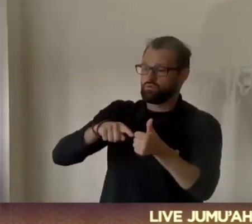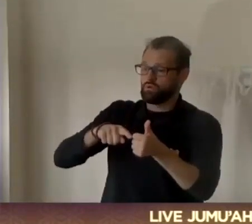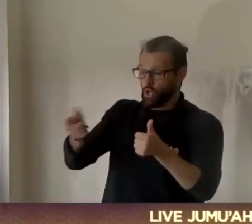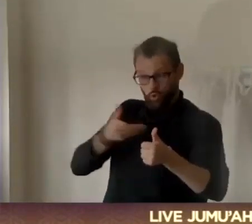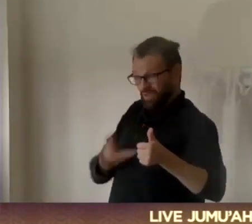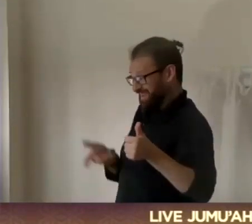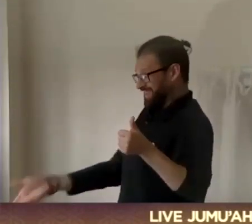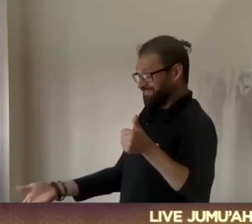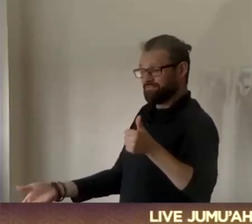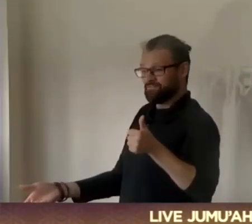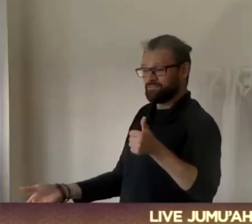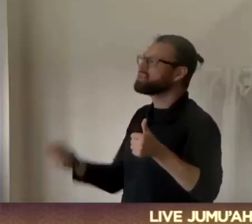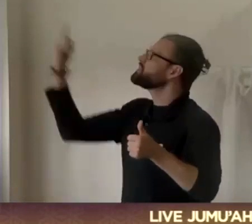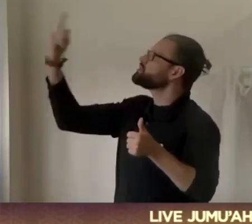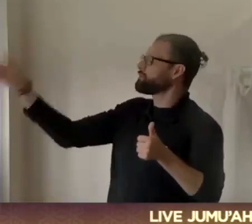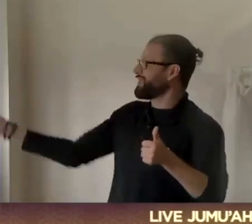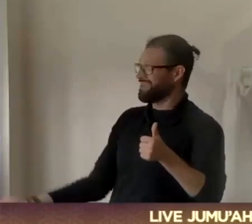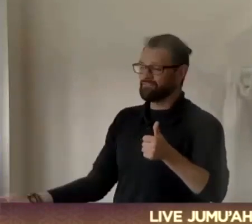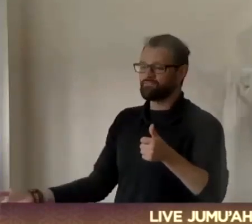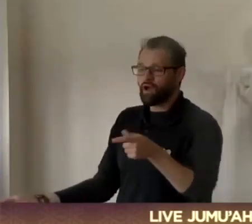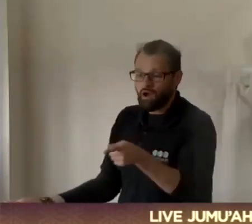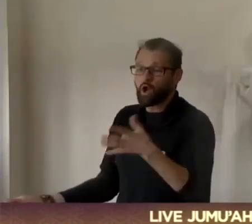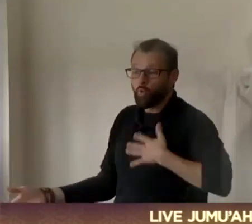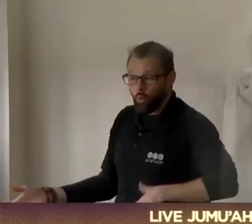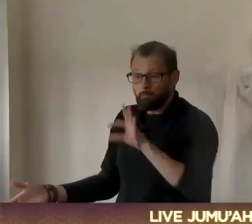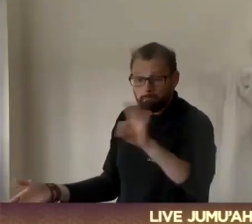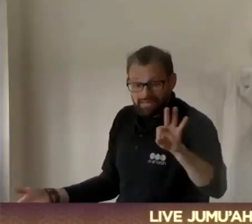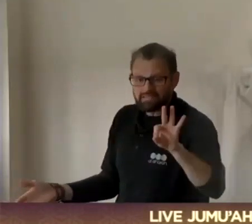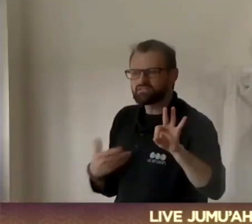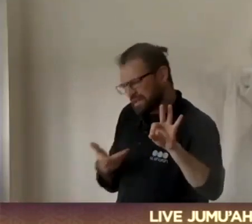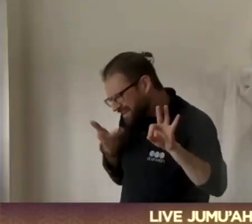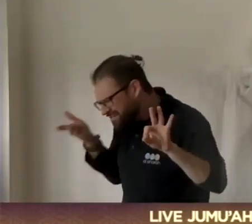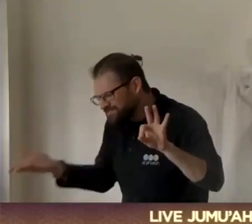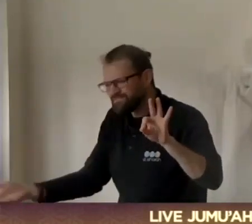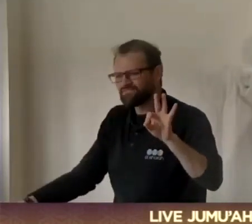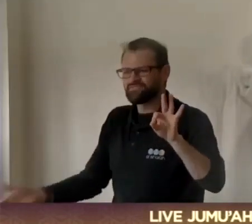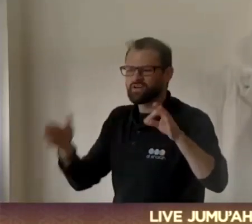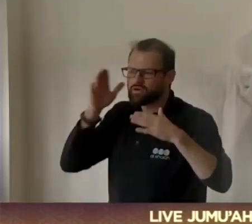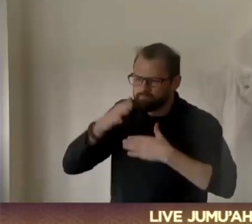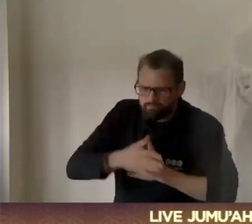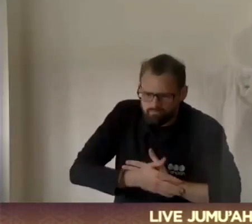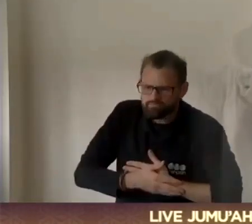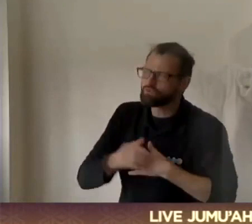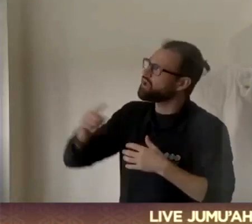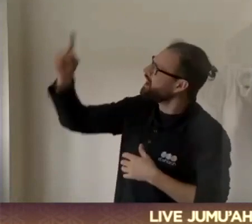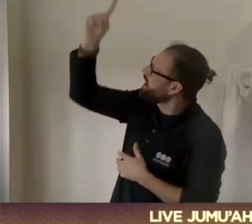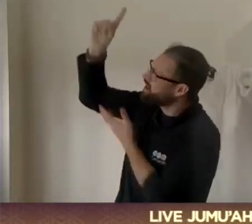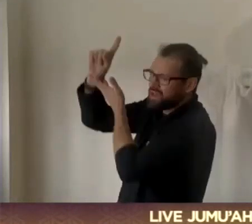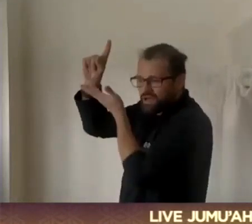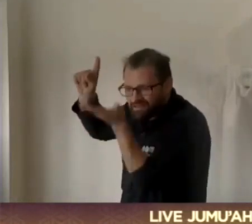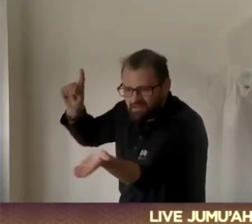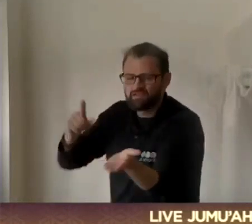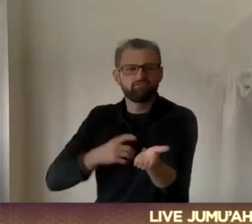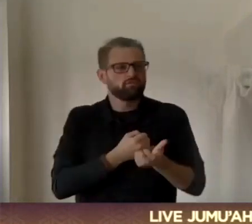is going to give. Who lost out? You lost out. You want the peace? Together with prayer, you need to give what Allah has given you